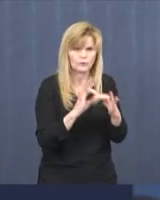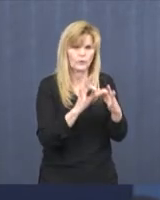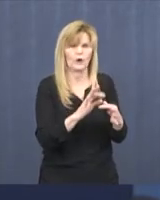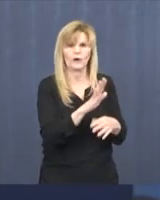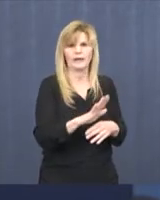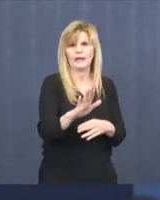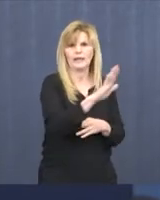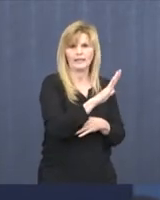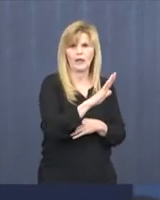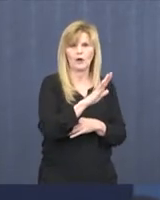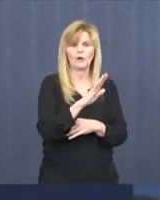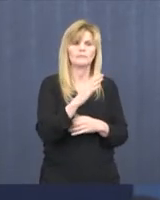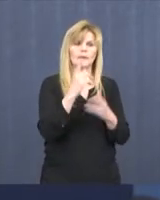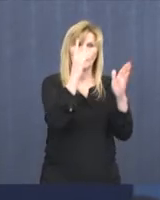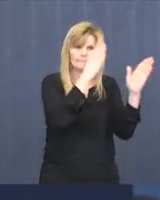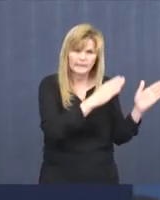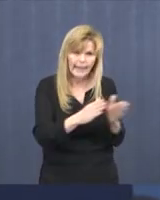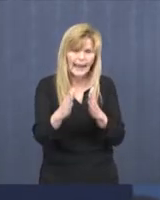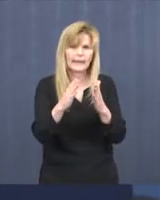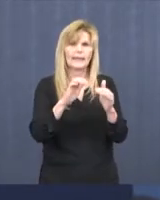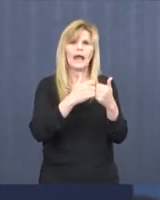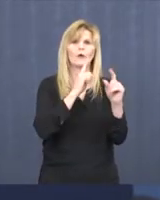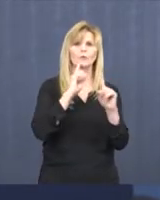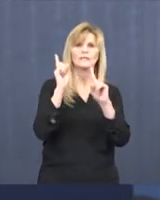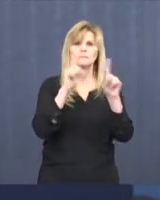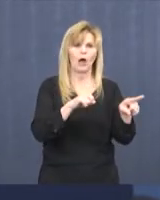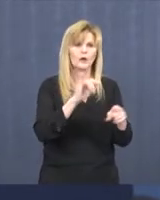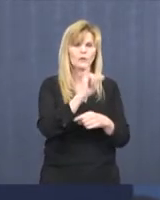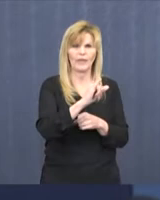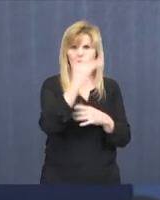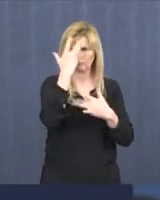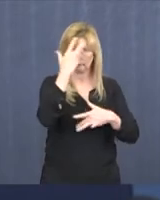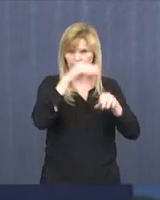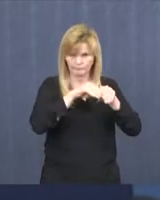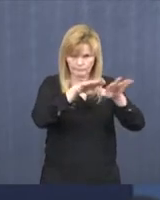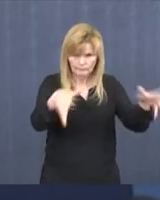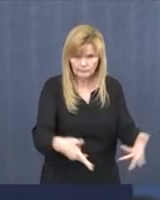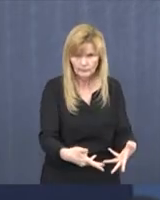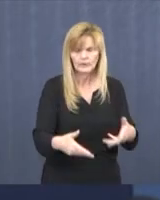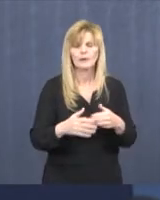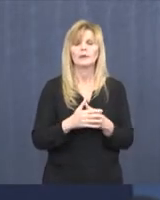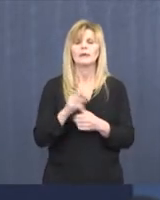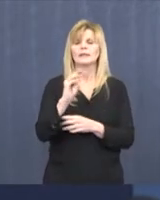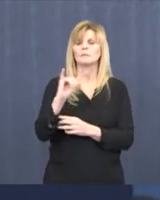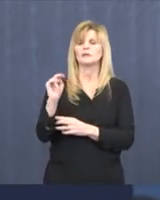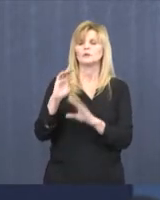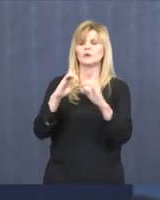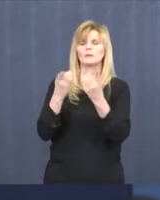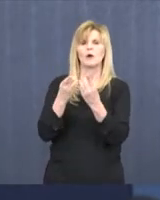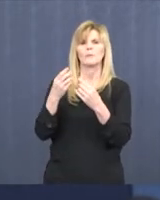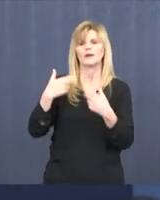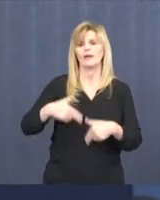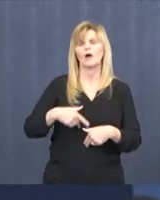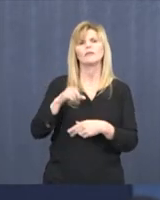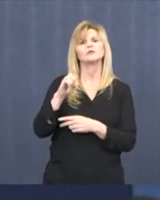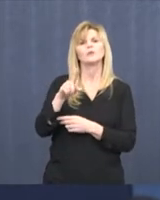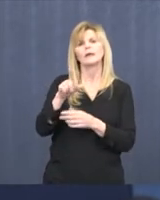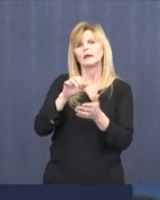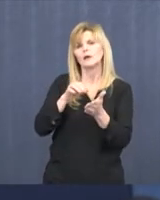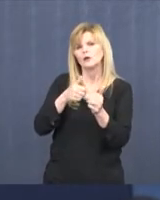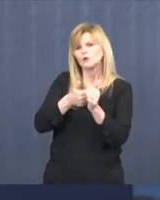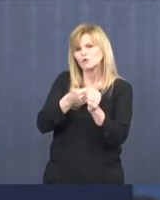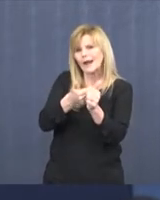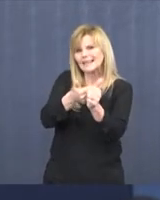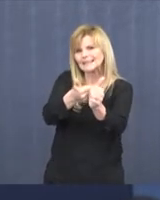the pandemic planning and response. The Minnesota Department of Health is doing the contact tracing, so